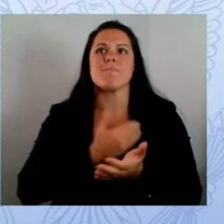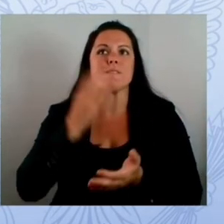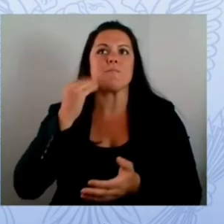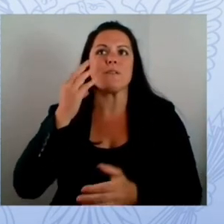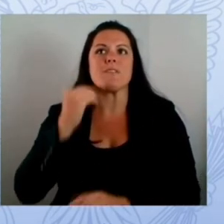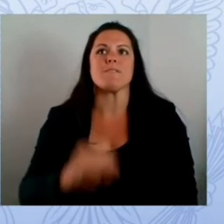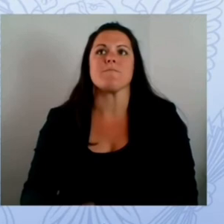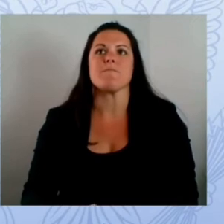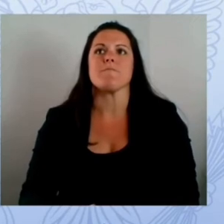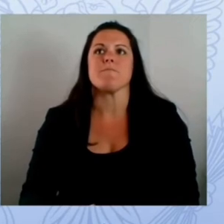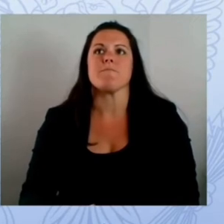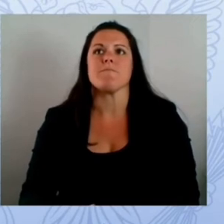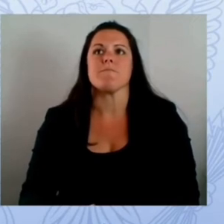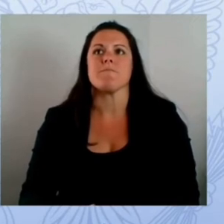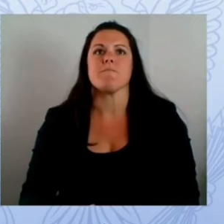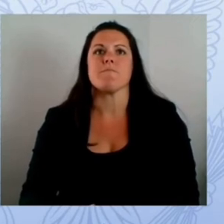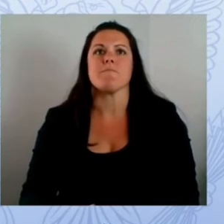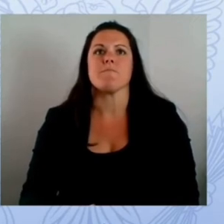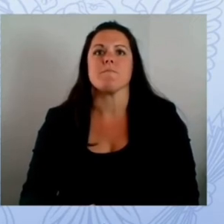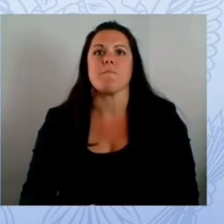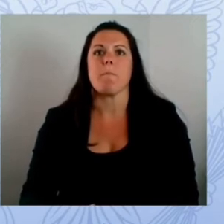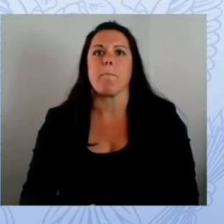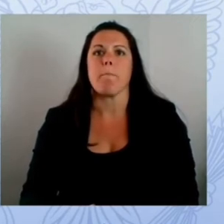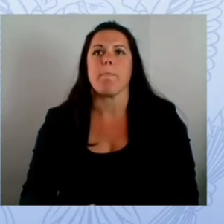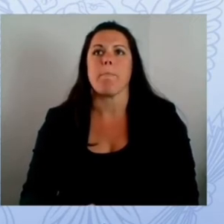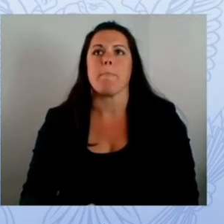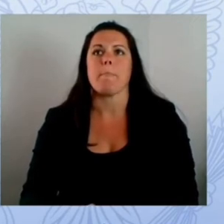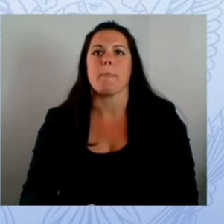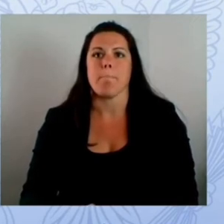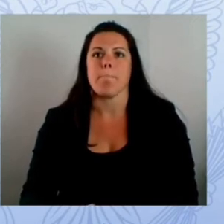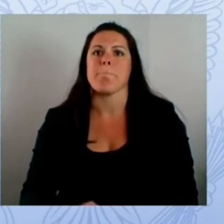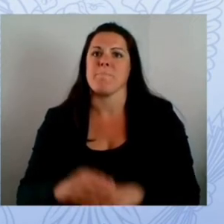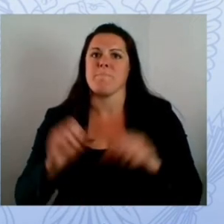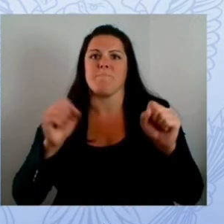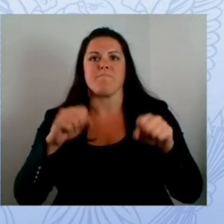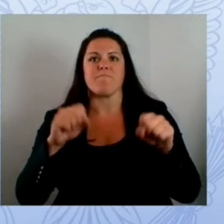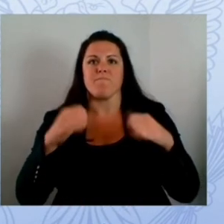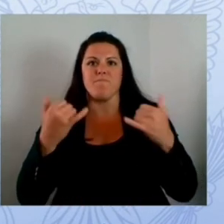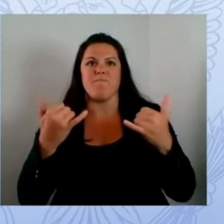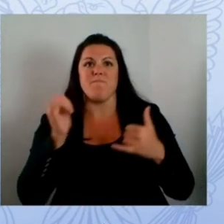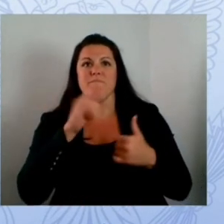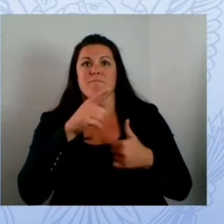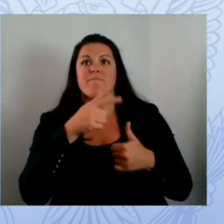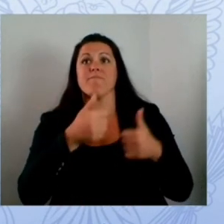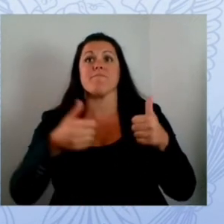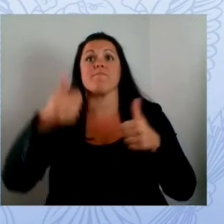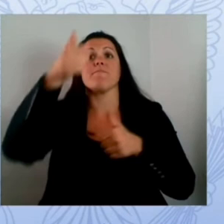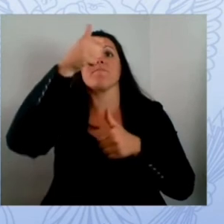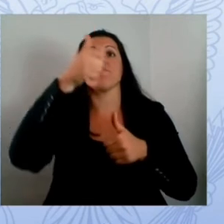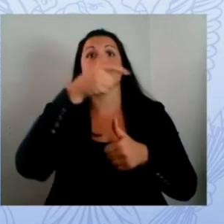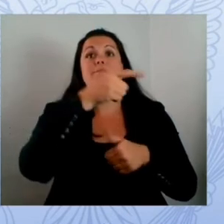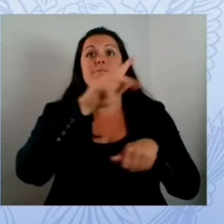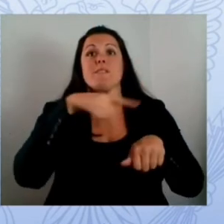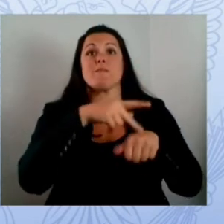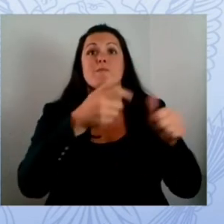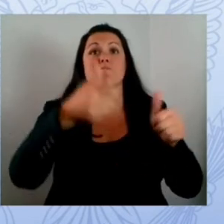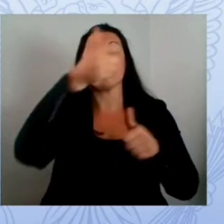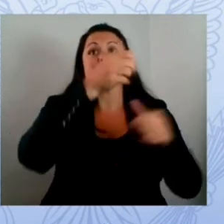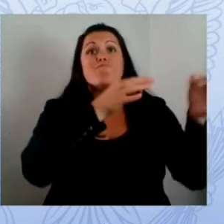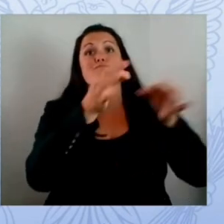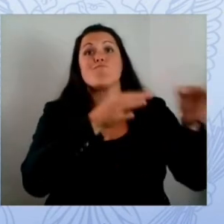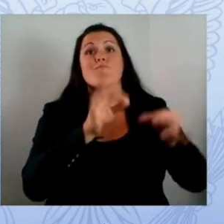when we look at uh you know our number one goal in advance is to be preventative and to stop cyber attacks